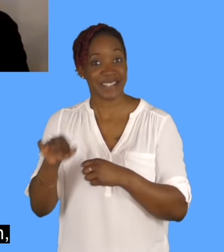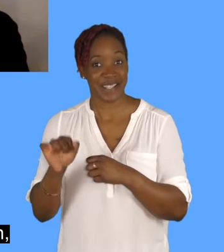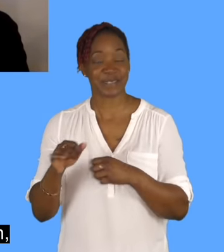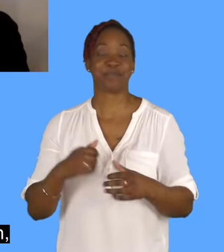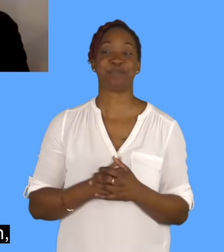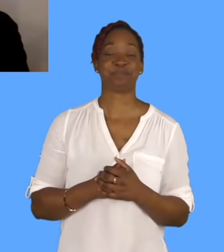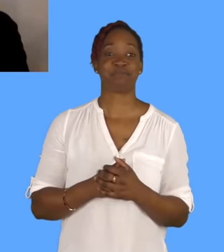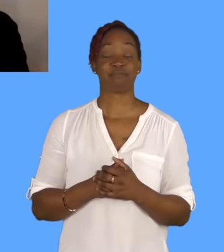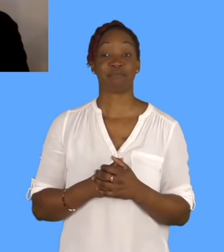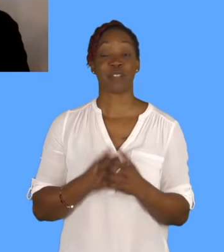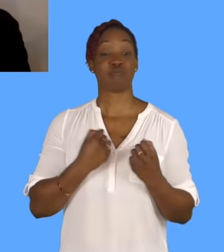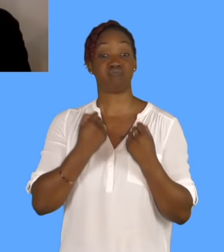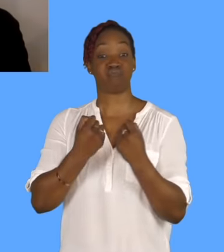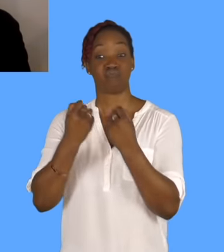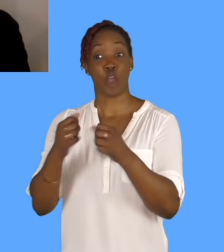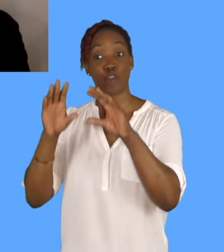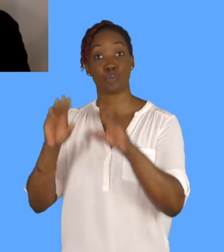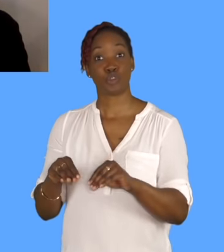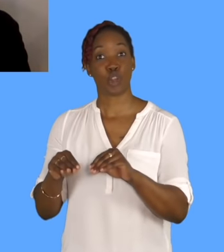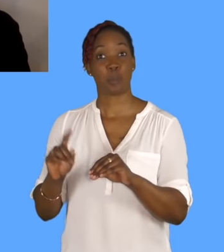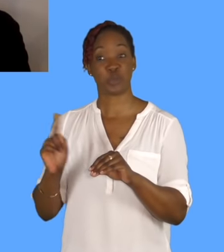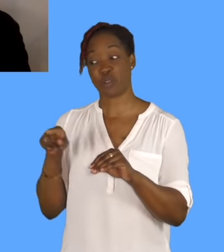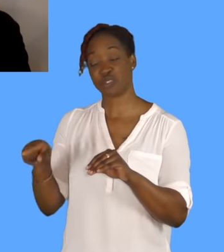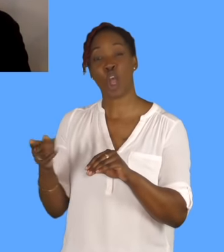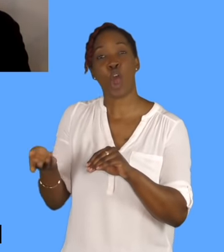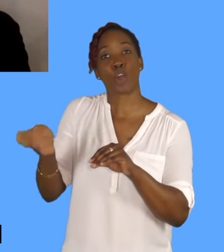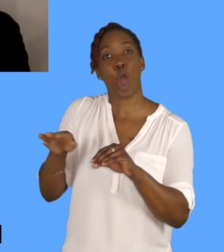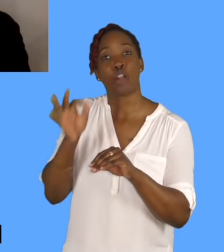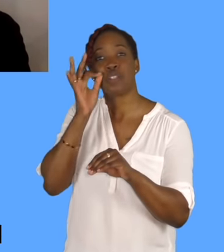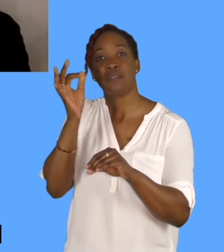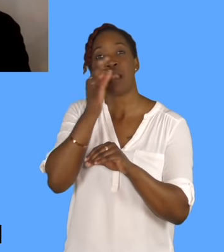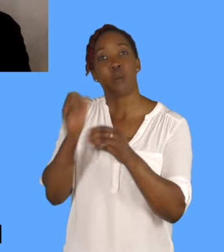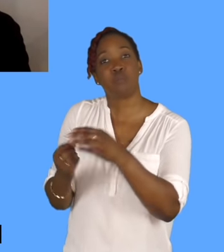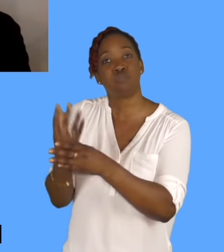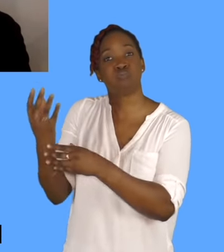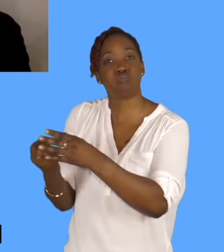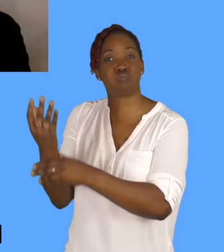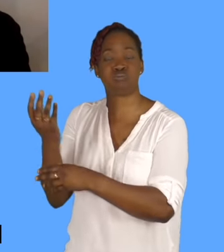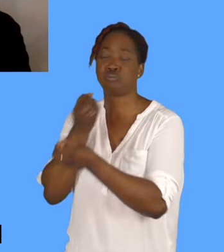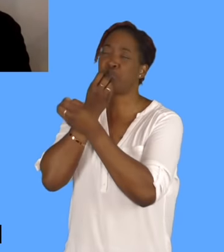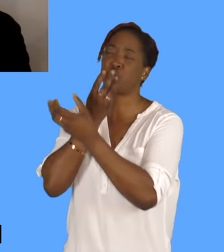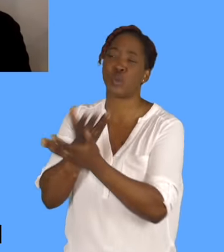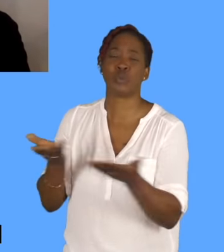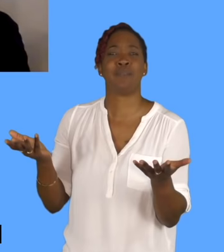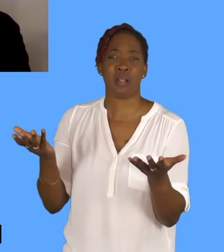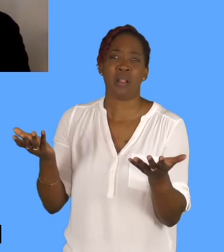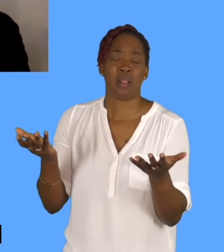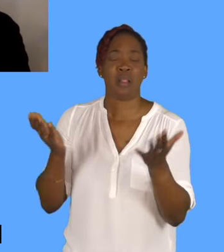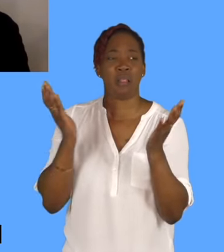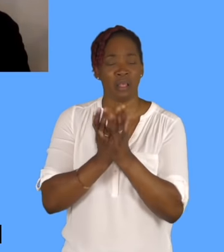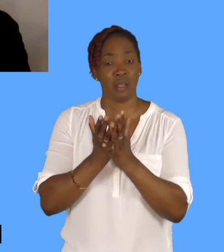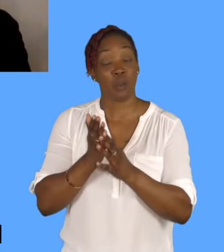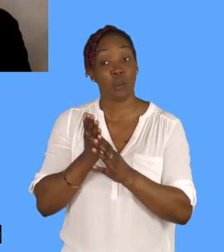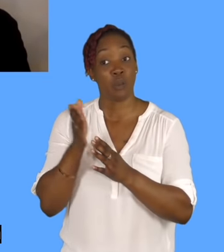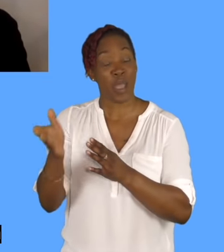botanical garden. And it was just beautiful. Beautiful. I mean, we went in the middle of December, it was just completely covered in